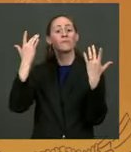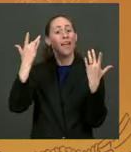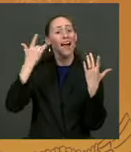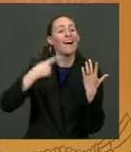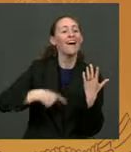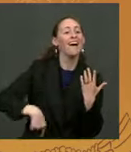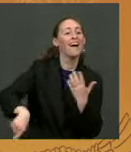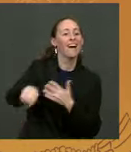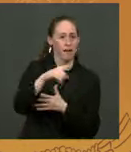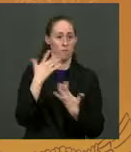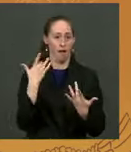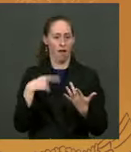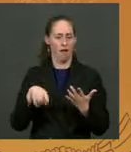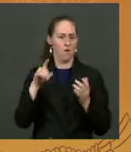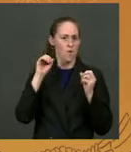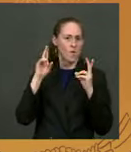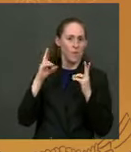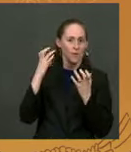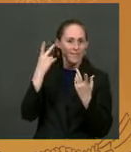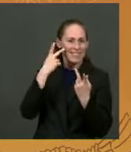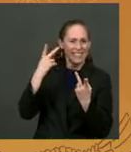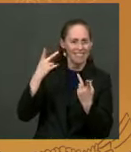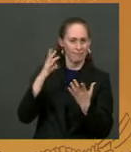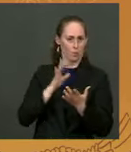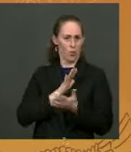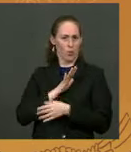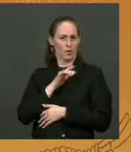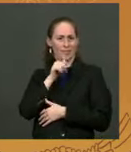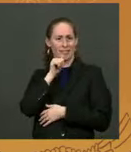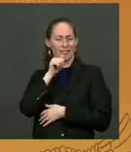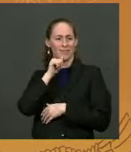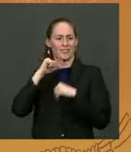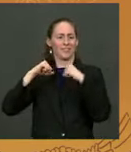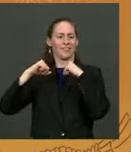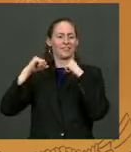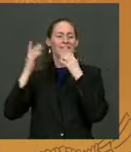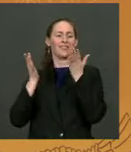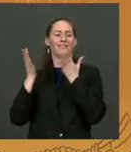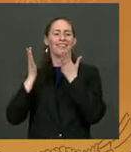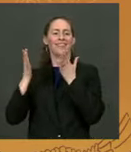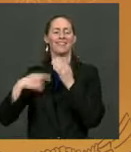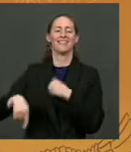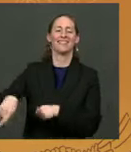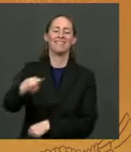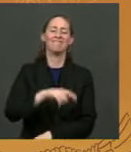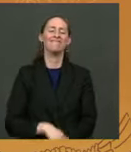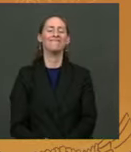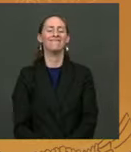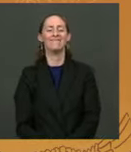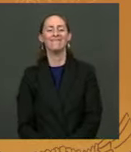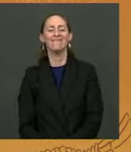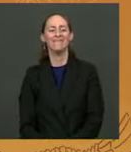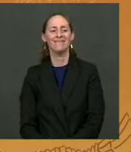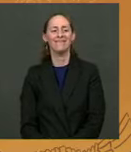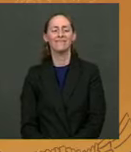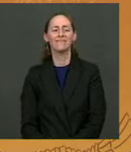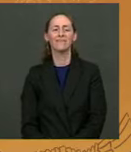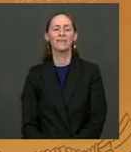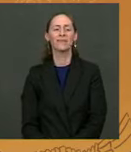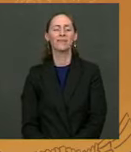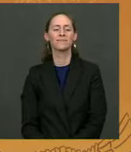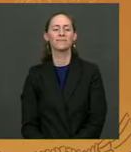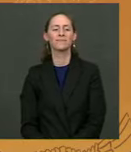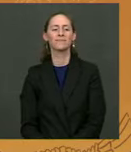you're lovely young women and you're a young man. Look, and special thanks to the students at Ellie and Jack's school in Jasper,